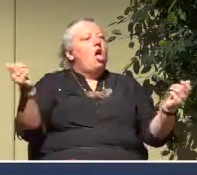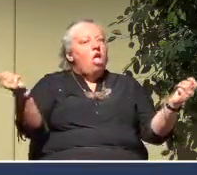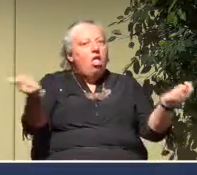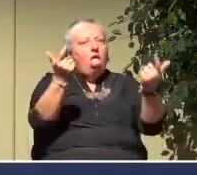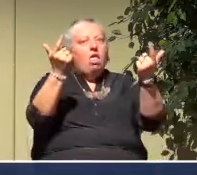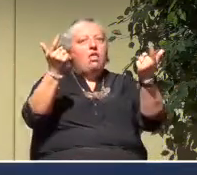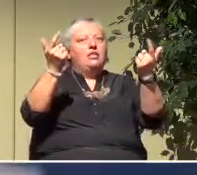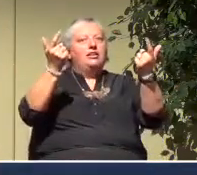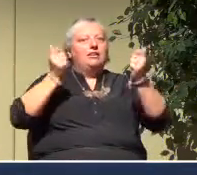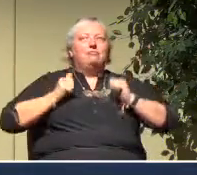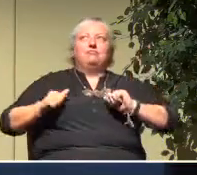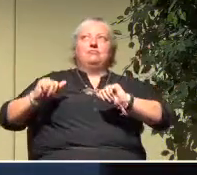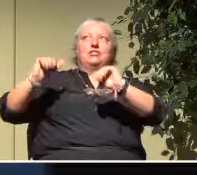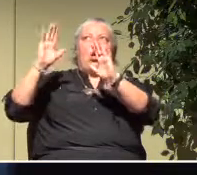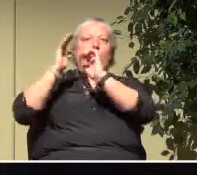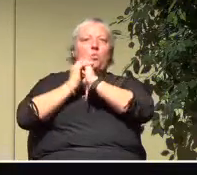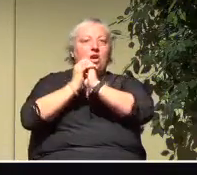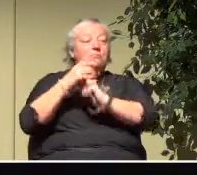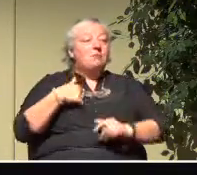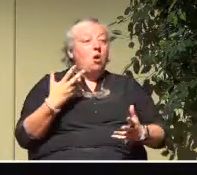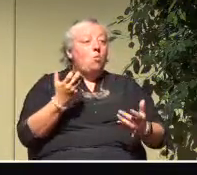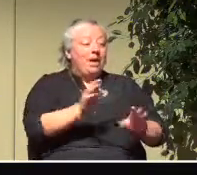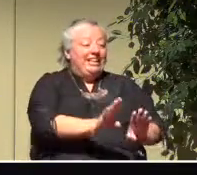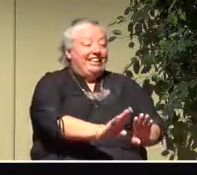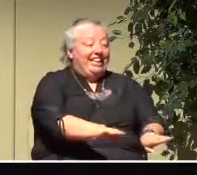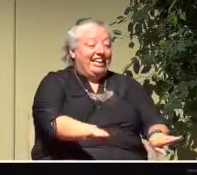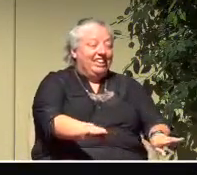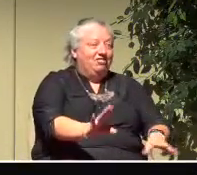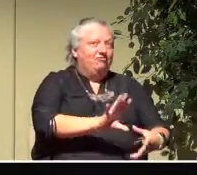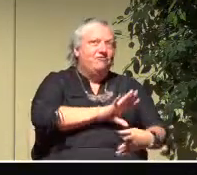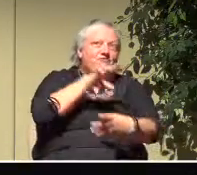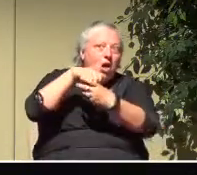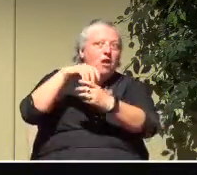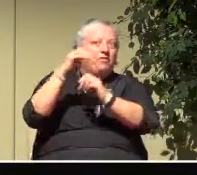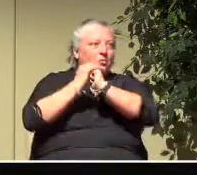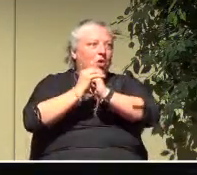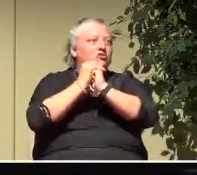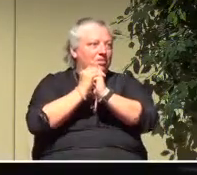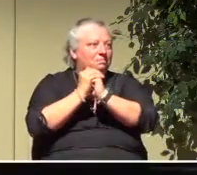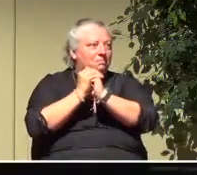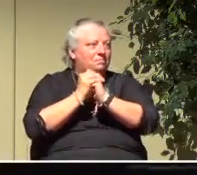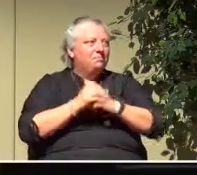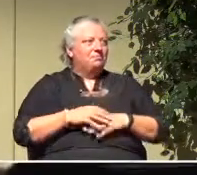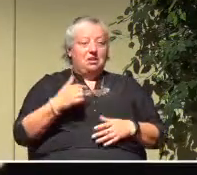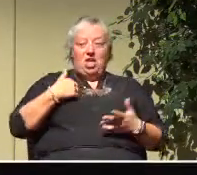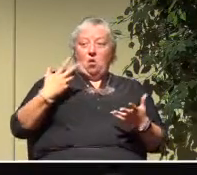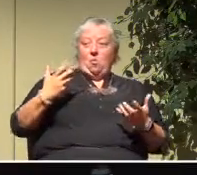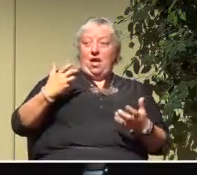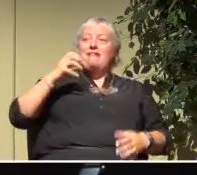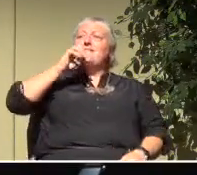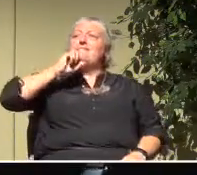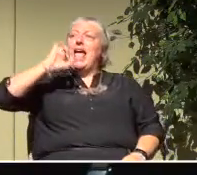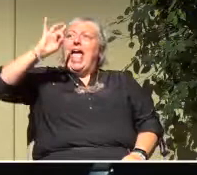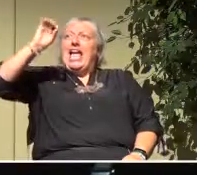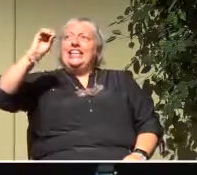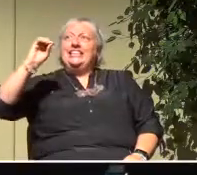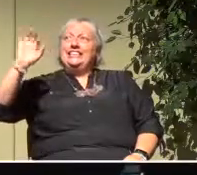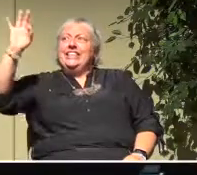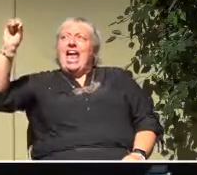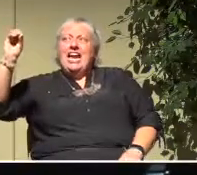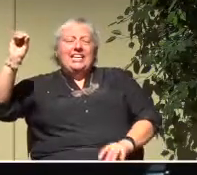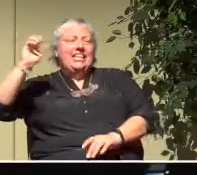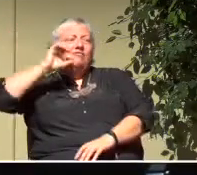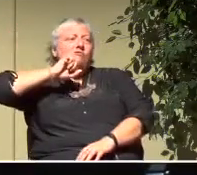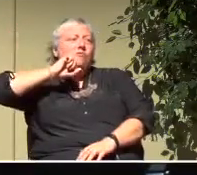themselves to worship. I want kids to be giving themselves to worship. I want 80 and 90-year-olds to be giving